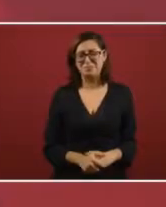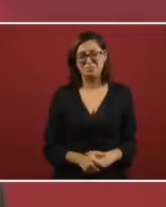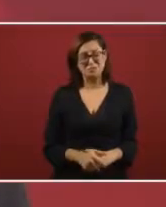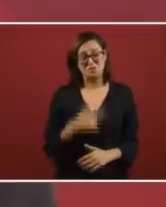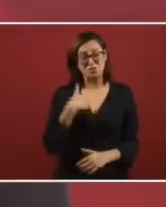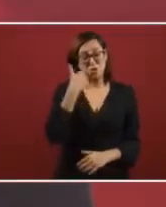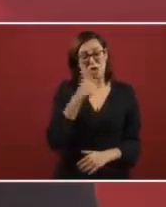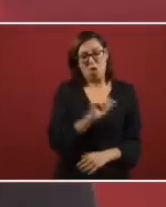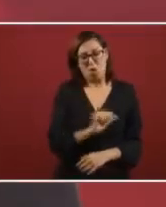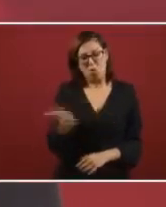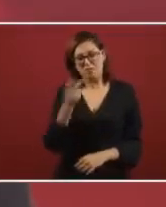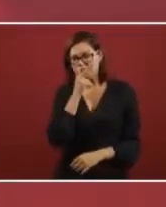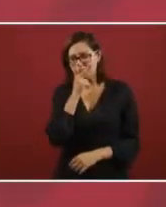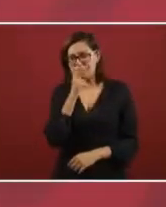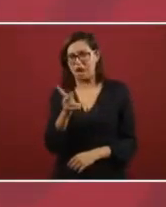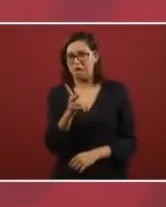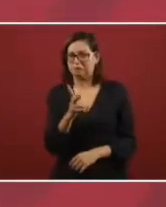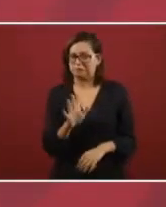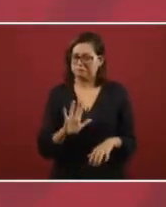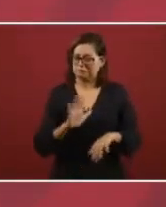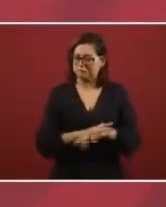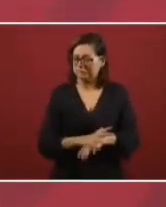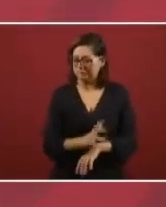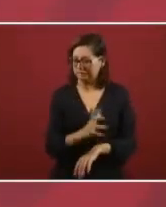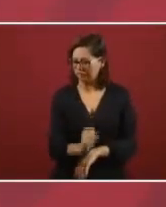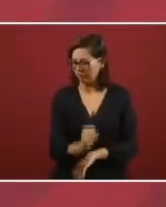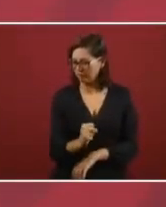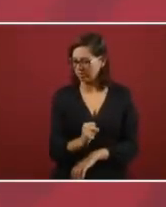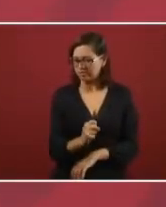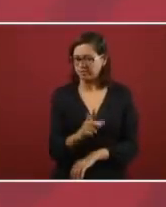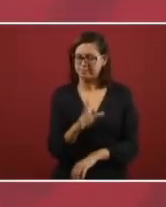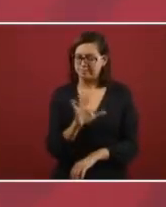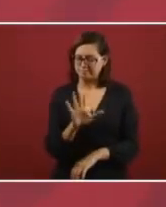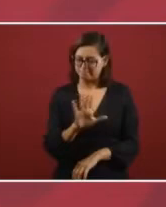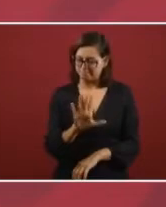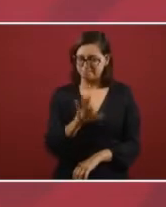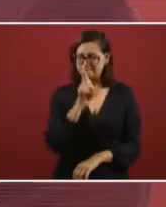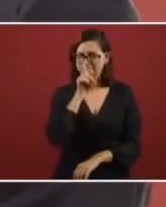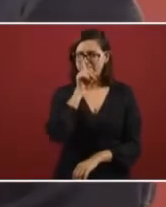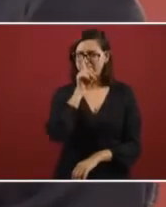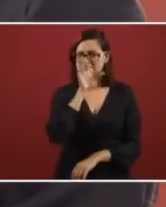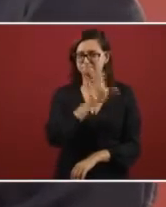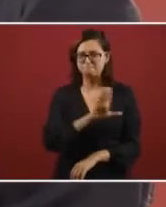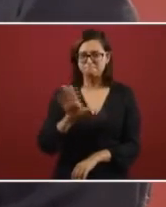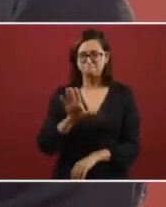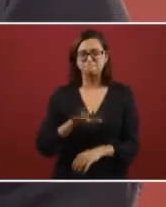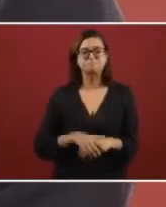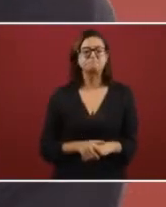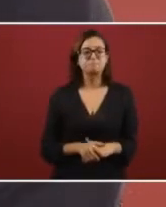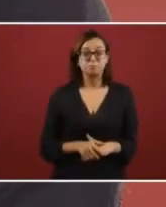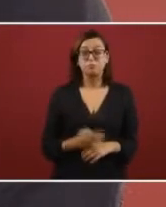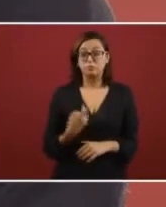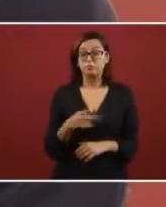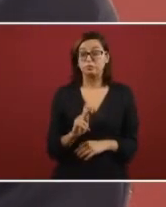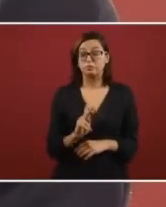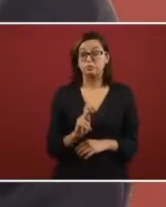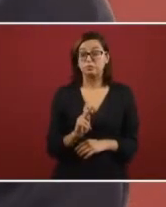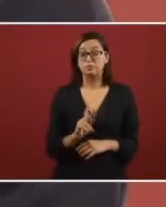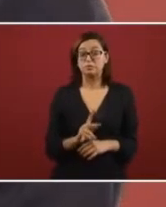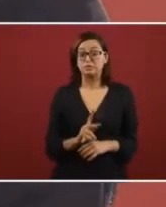I don't want to use another word, but it would be more strong. But perhaps,